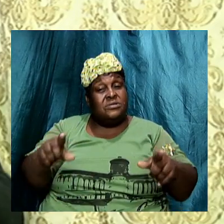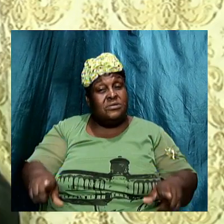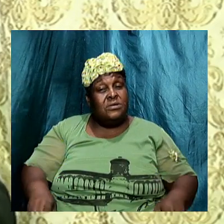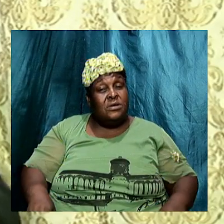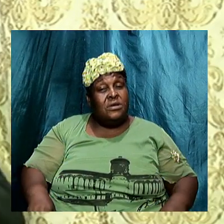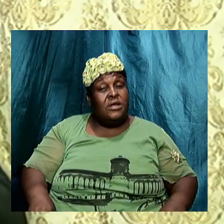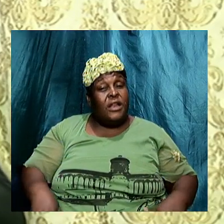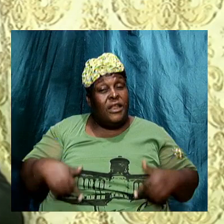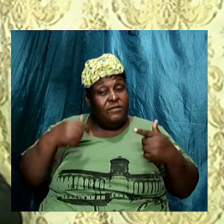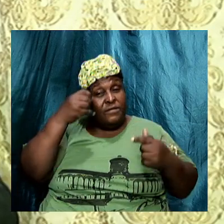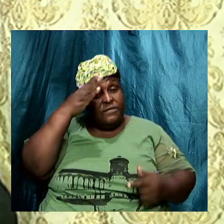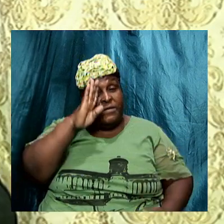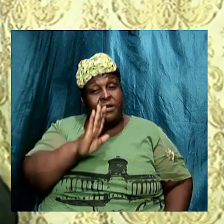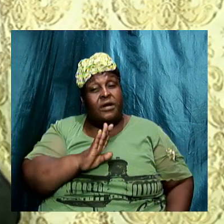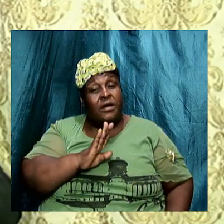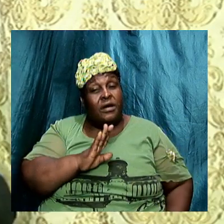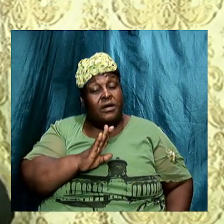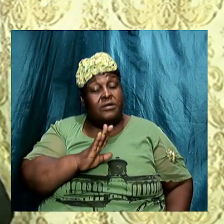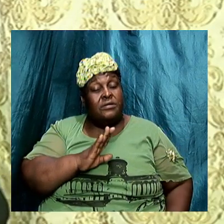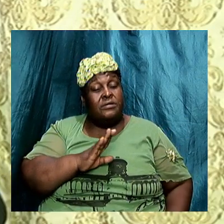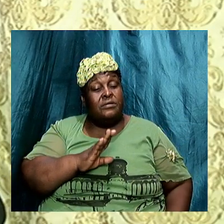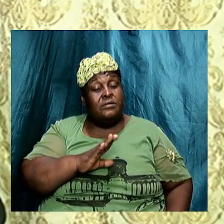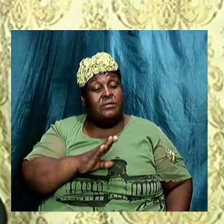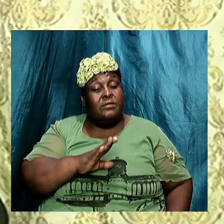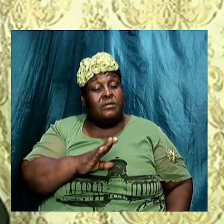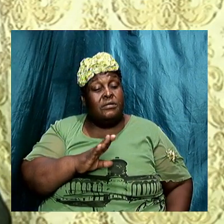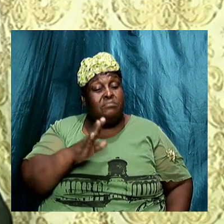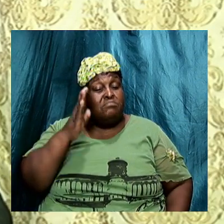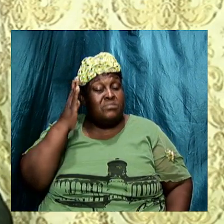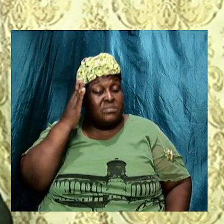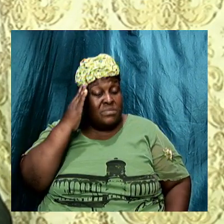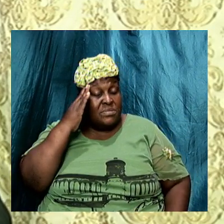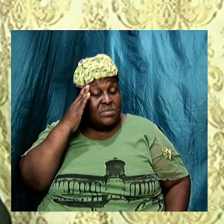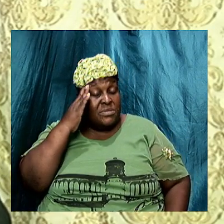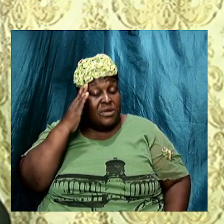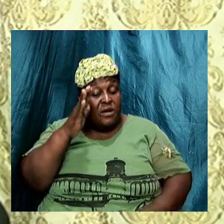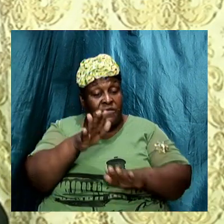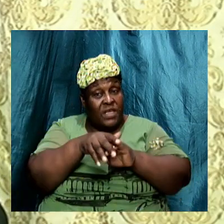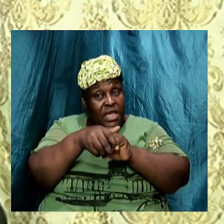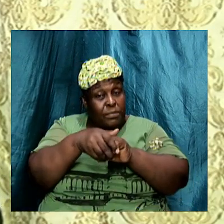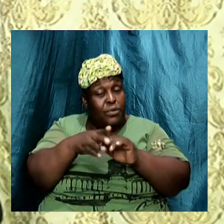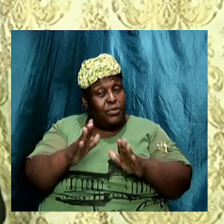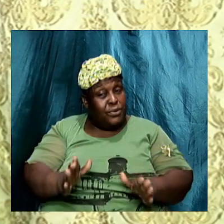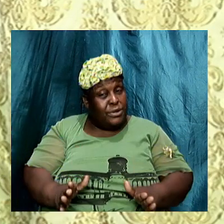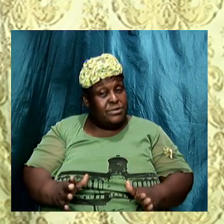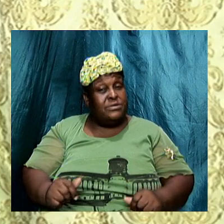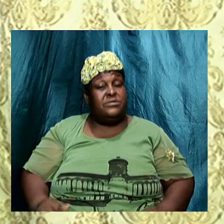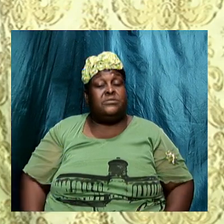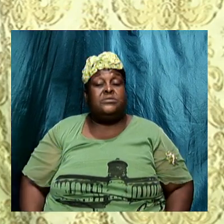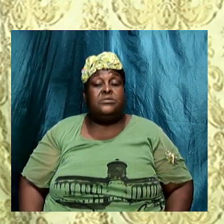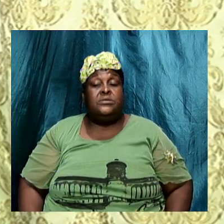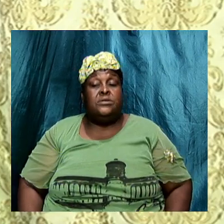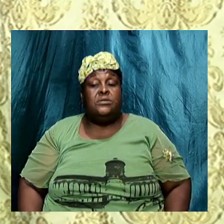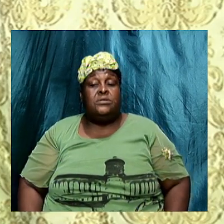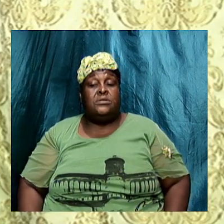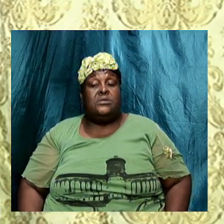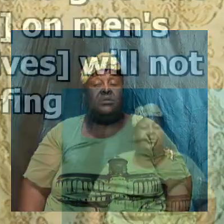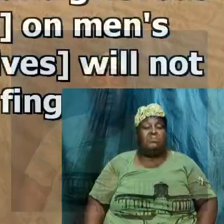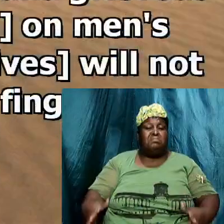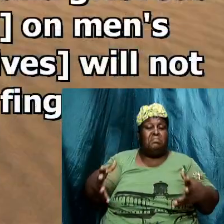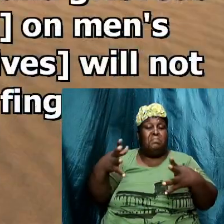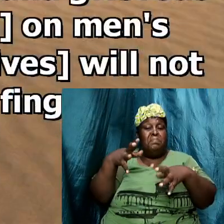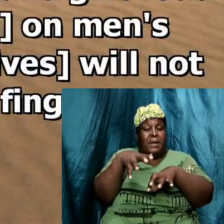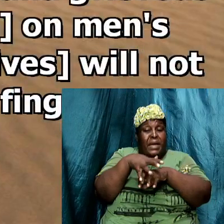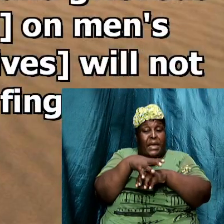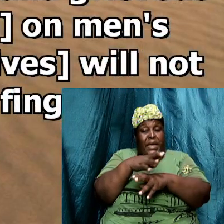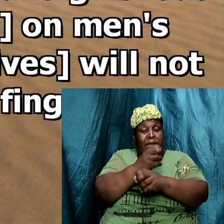Beware of the living Of the Pharisees Verse 4 For they bind heavy